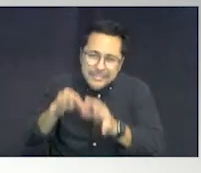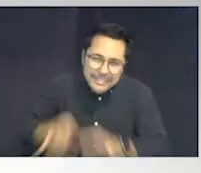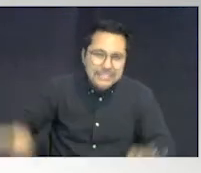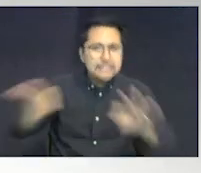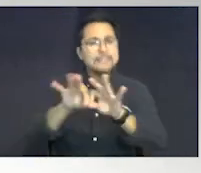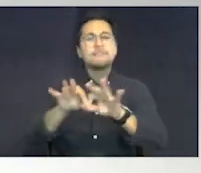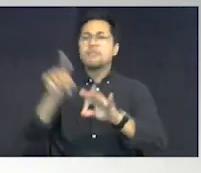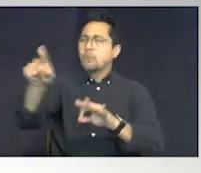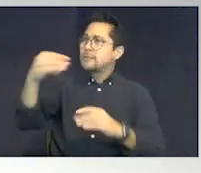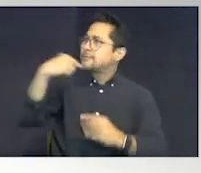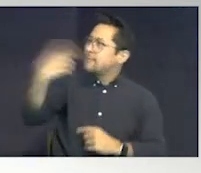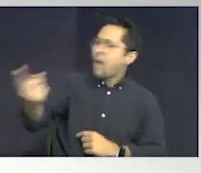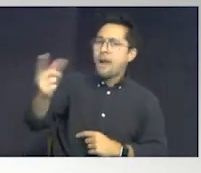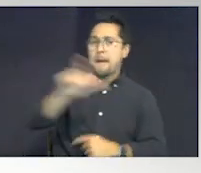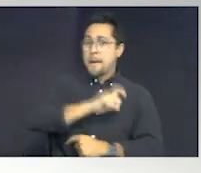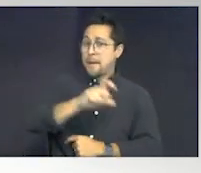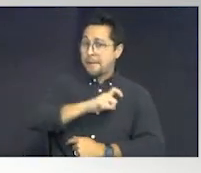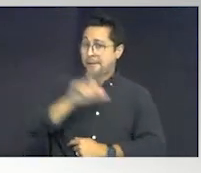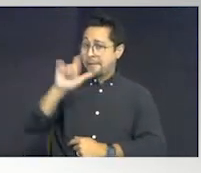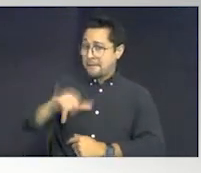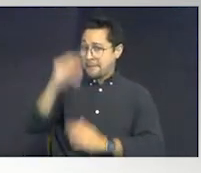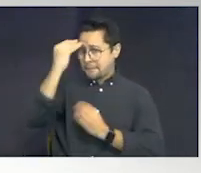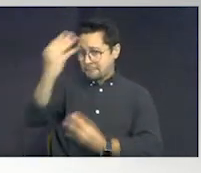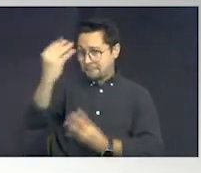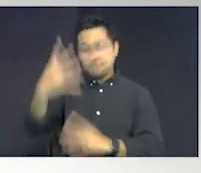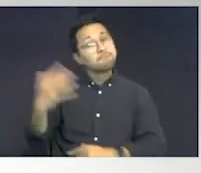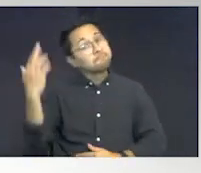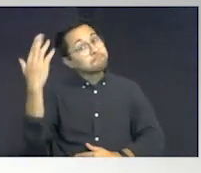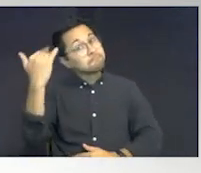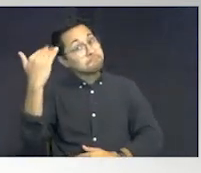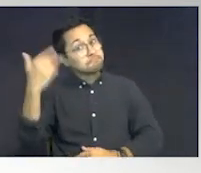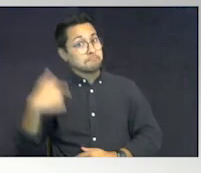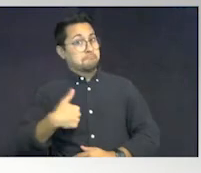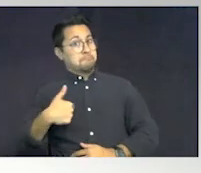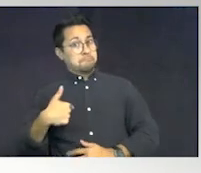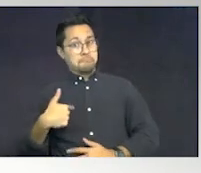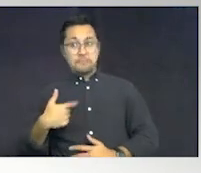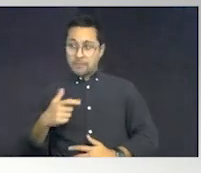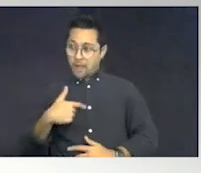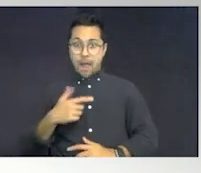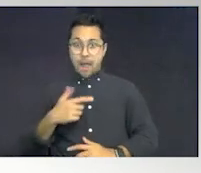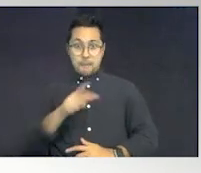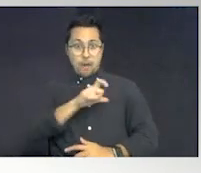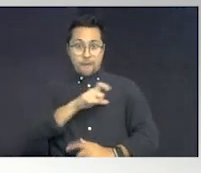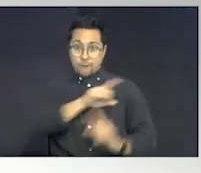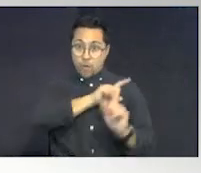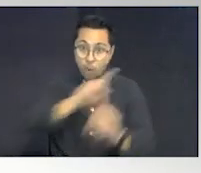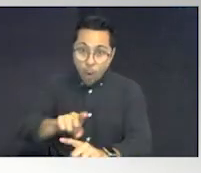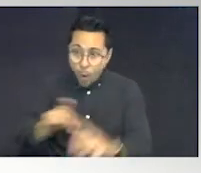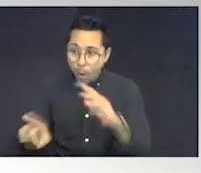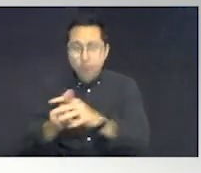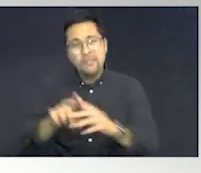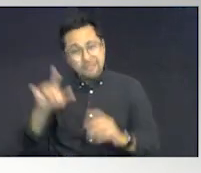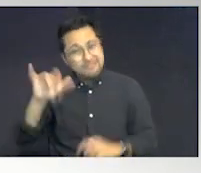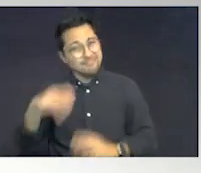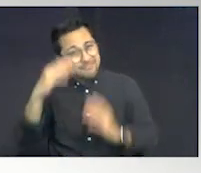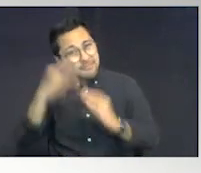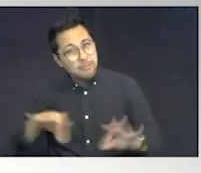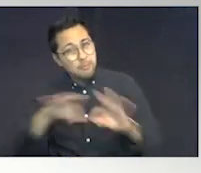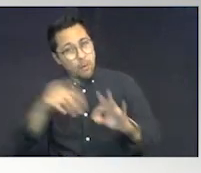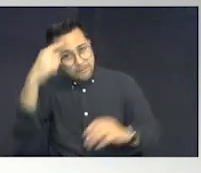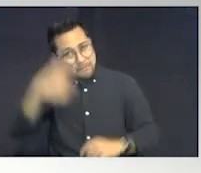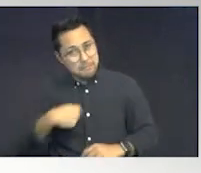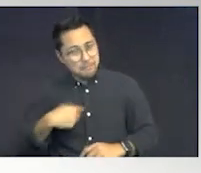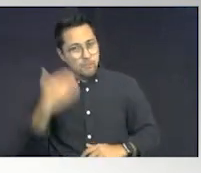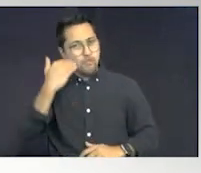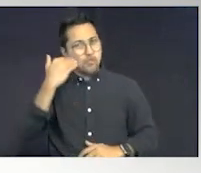the police that information. Because me, as a responding officer, it would be important for me to know, yes, I have